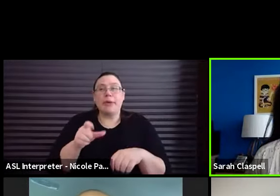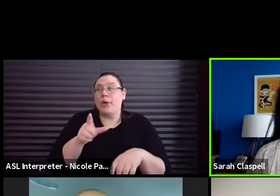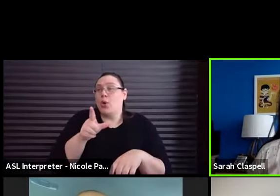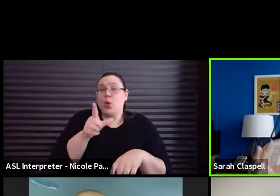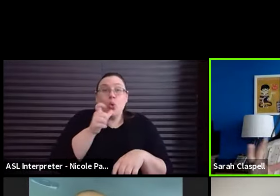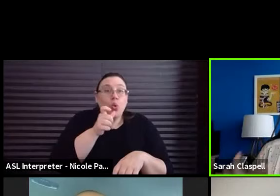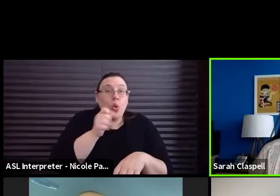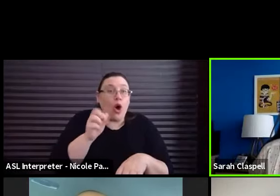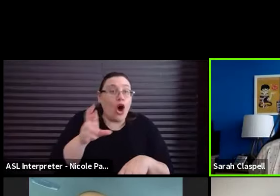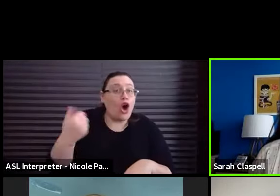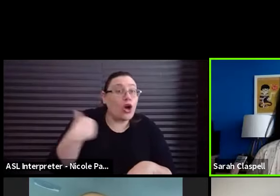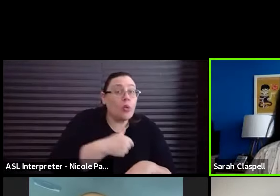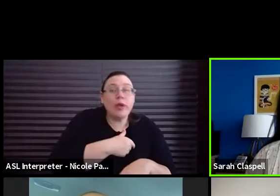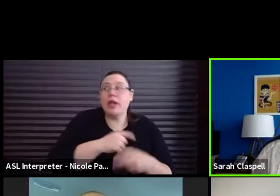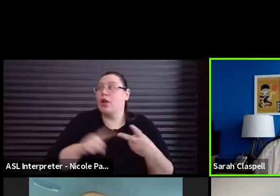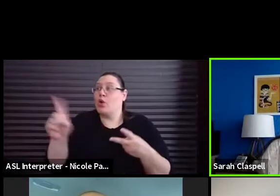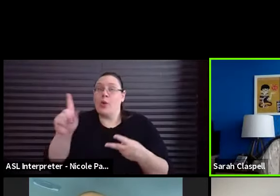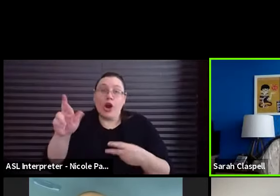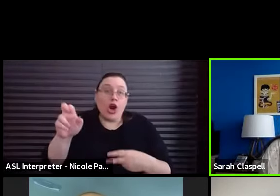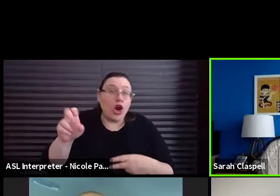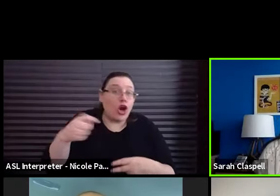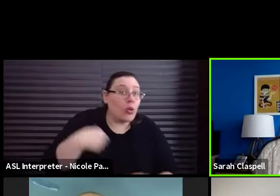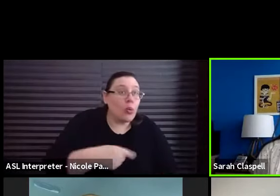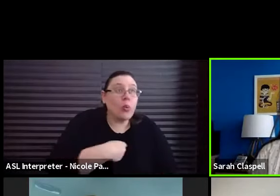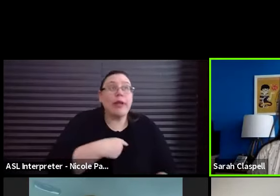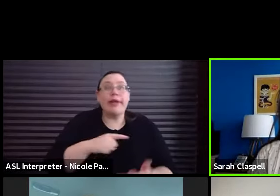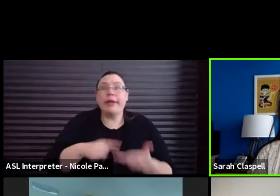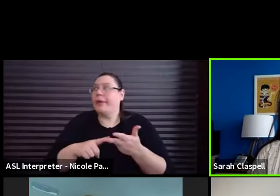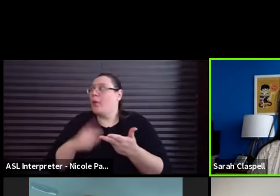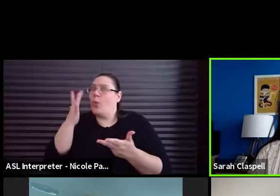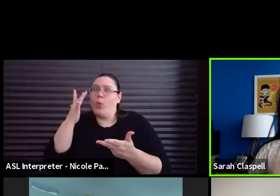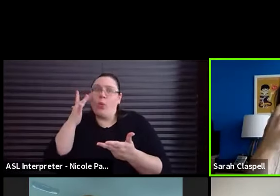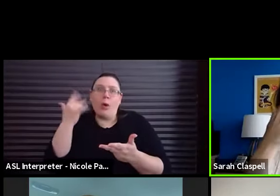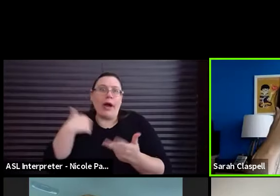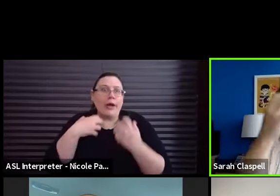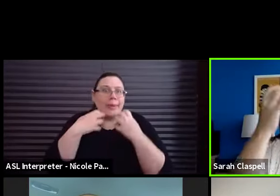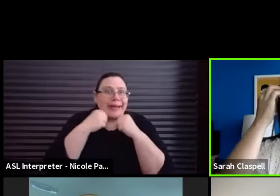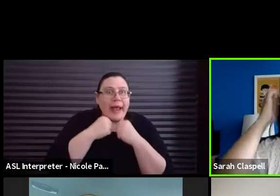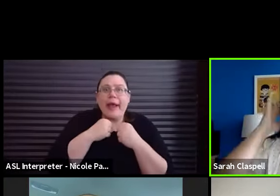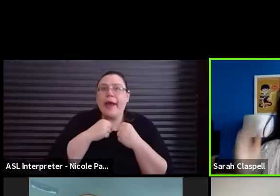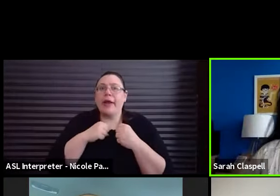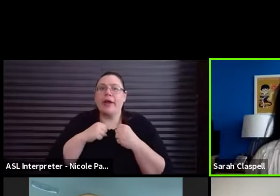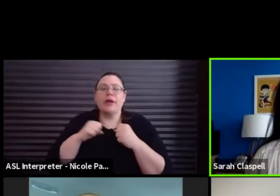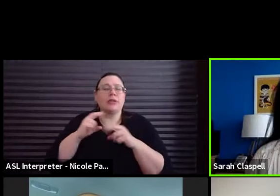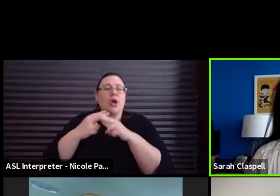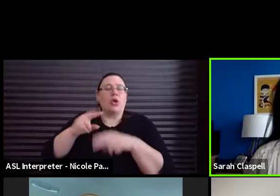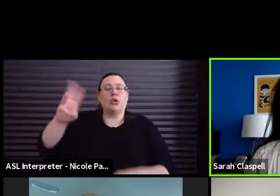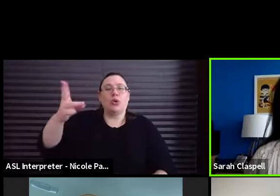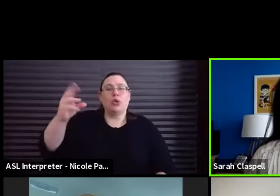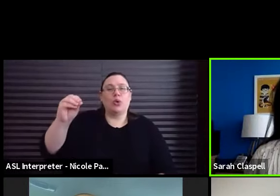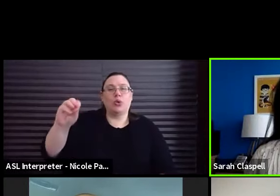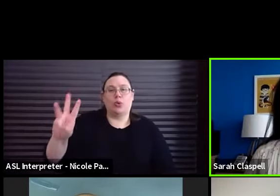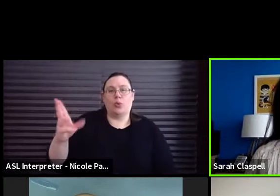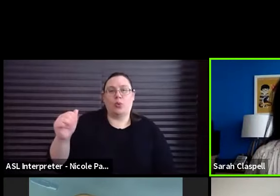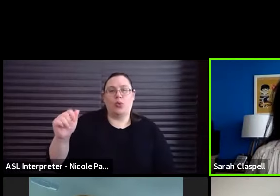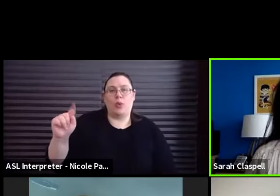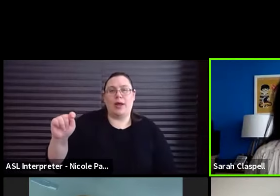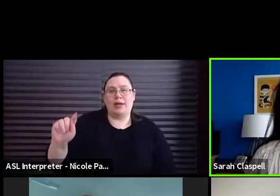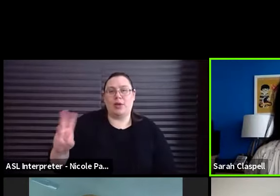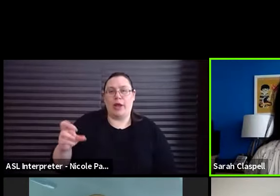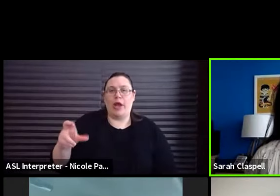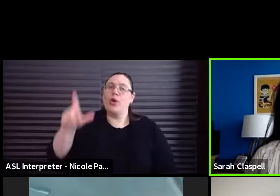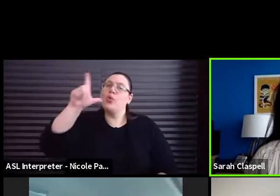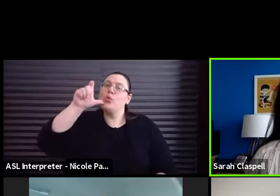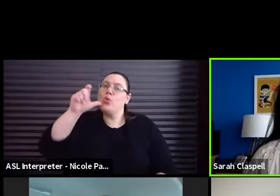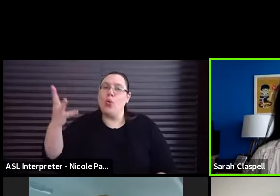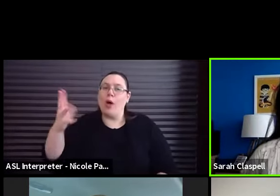Where are we? What are we doing? What do we care about? Our who, what, where is what we call that with this? What do I want to